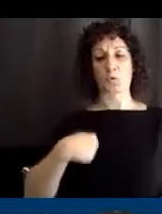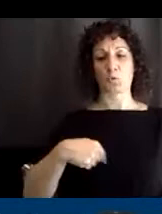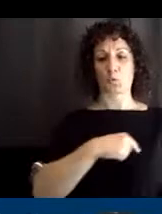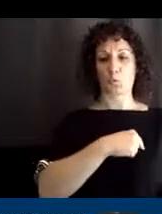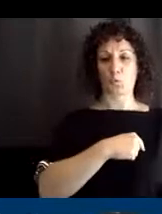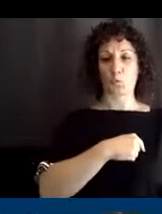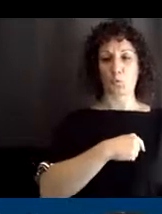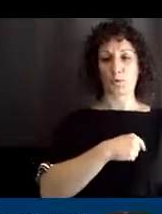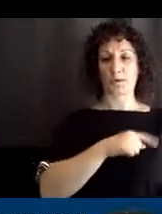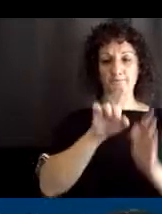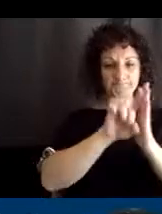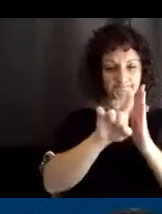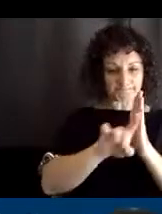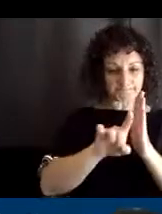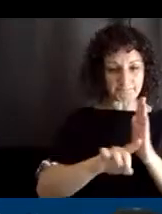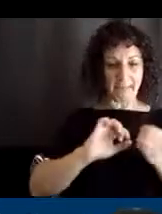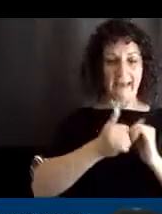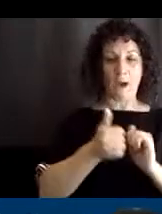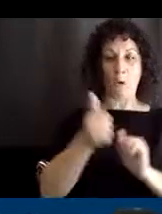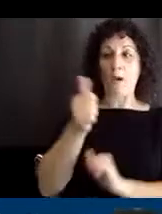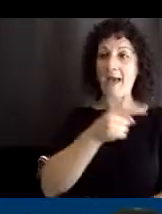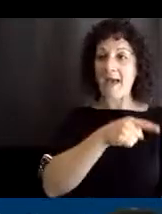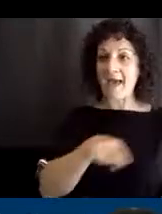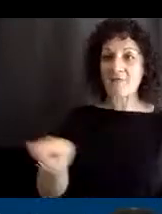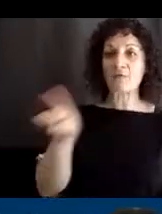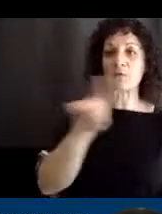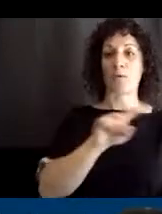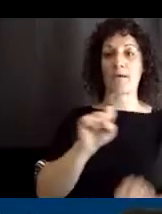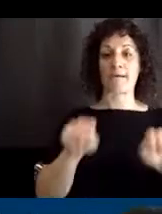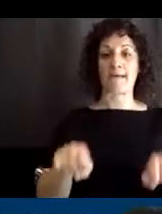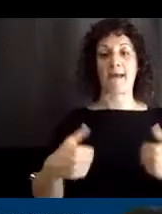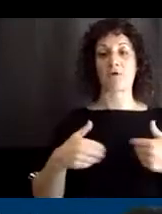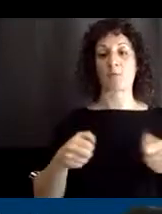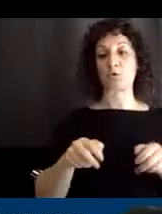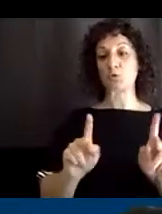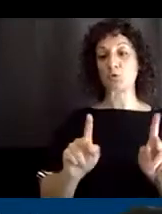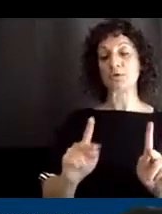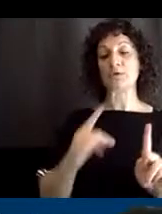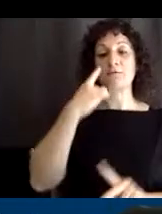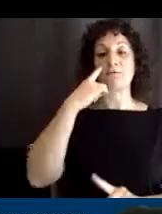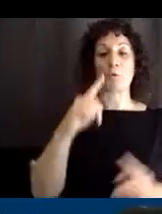give everybody the opportunity to access toys and access play.